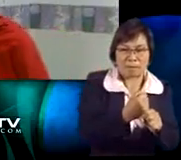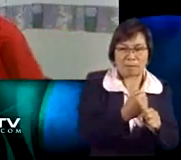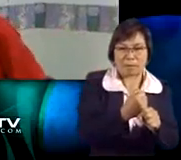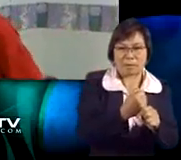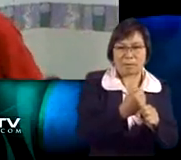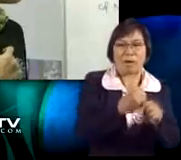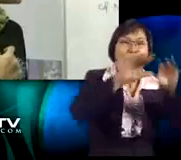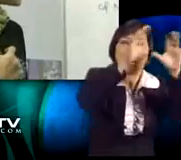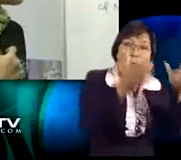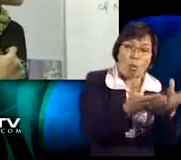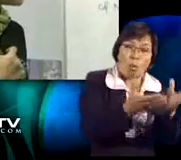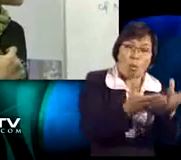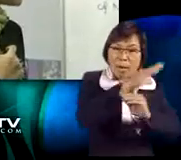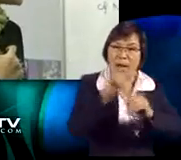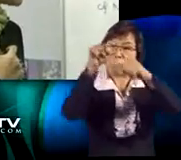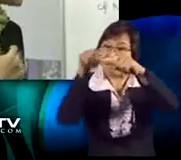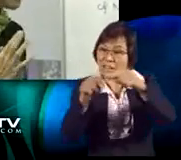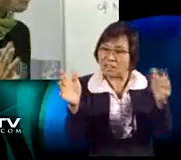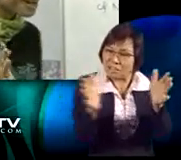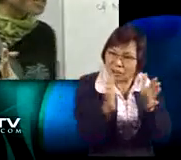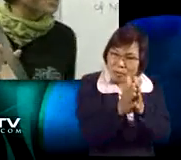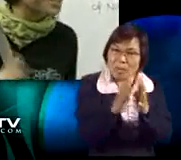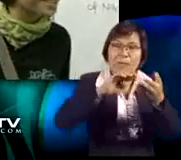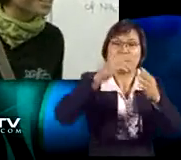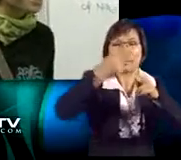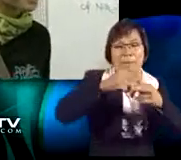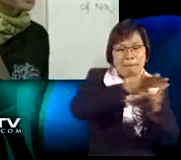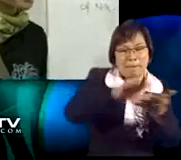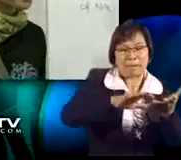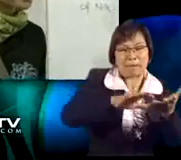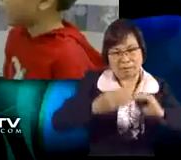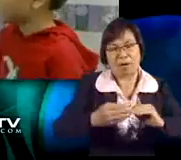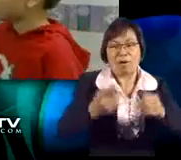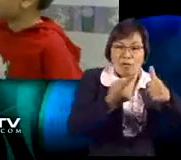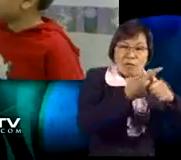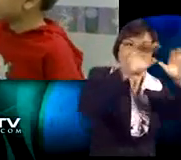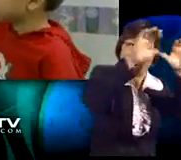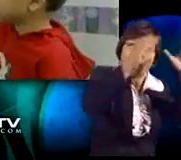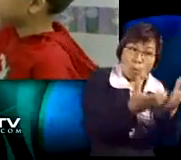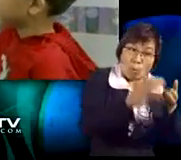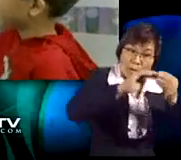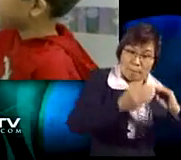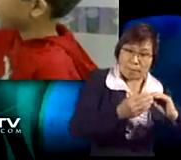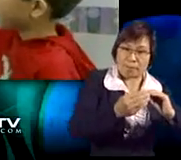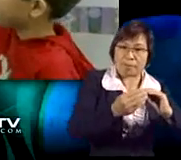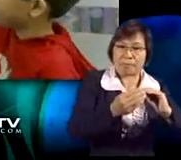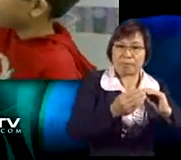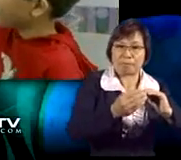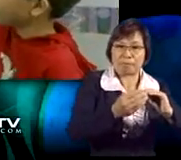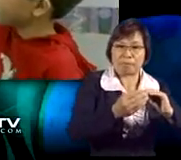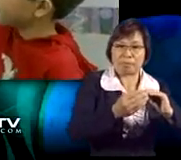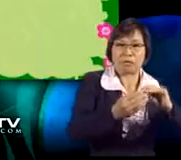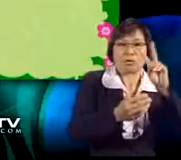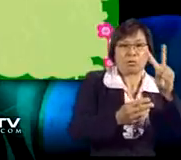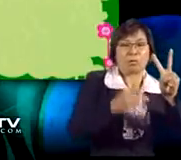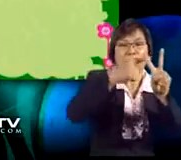Because they are made up of whole numbers and fractions. Now, first we have to add the